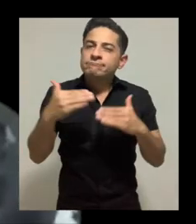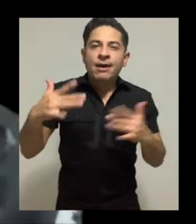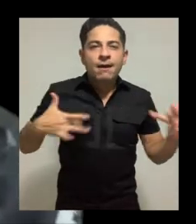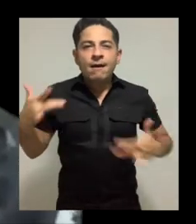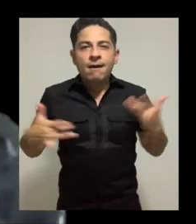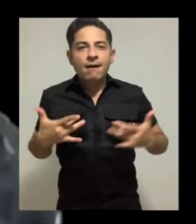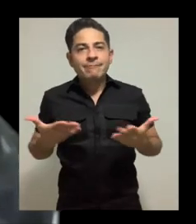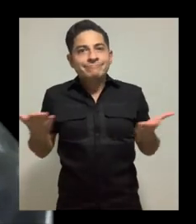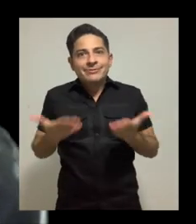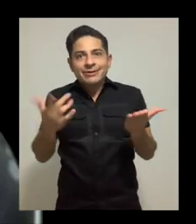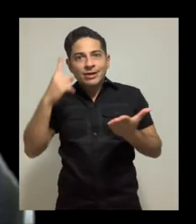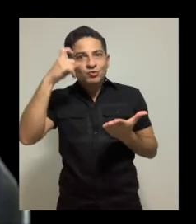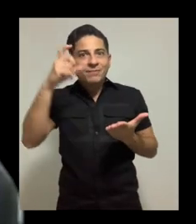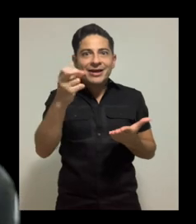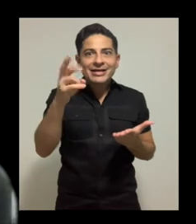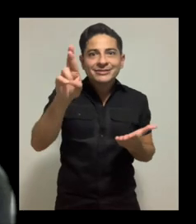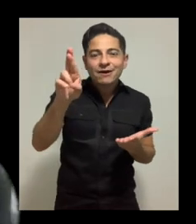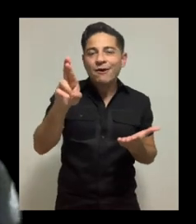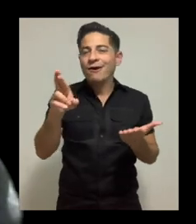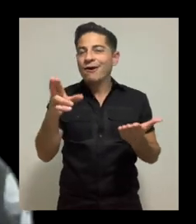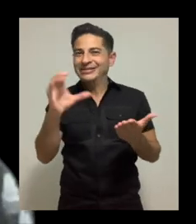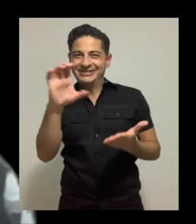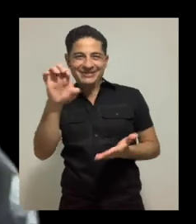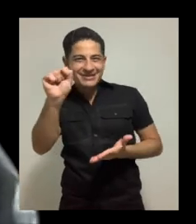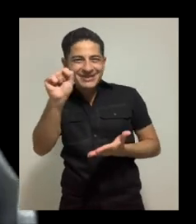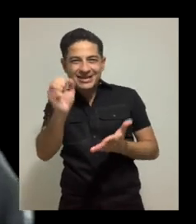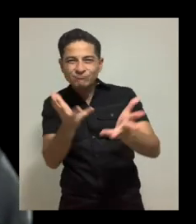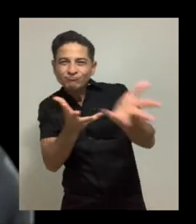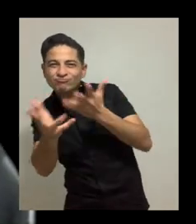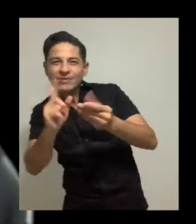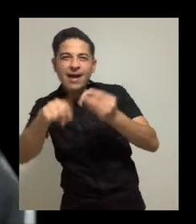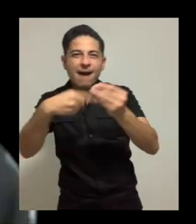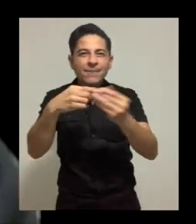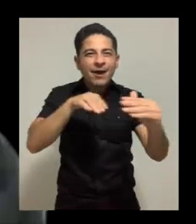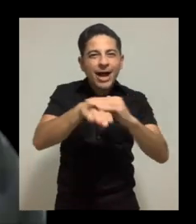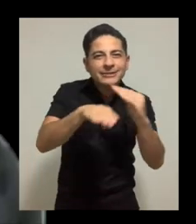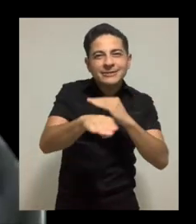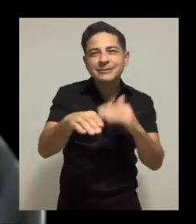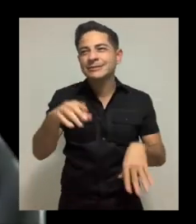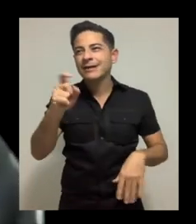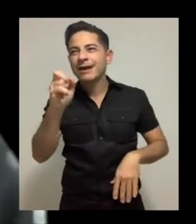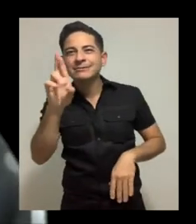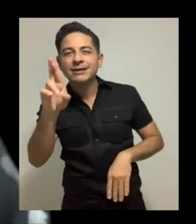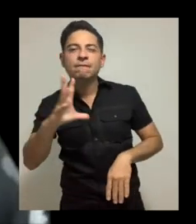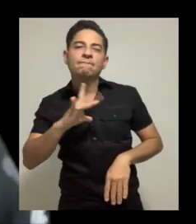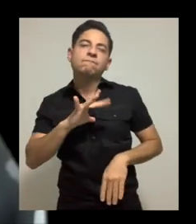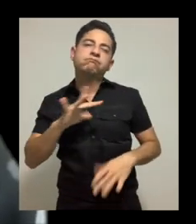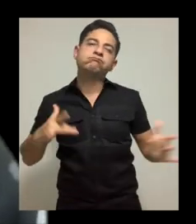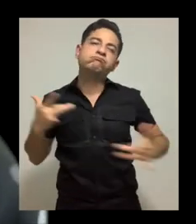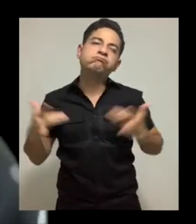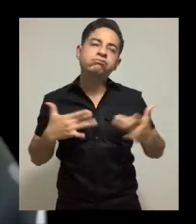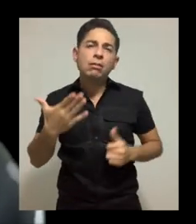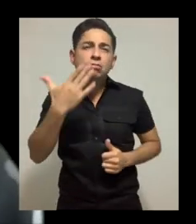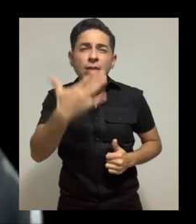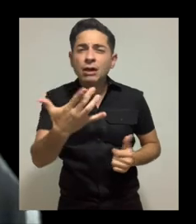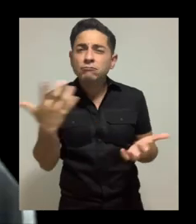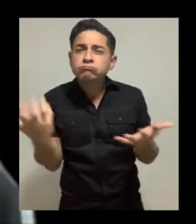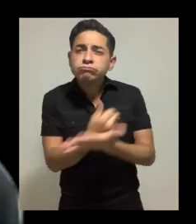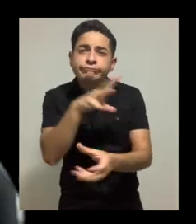I'm super excited to be here with Dreamland XR during CES, bringing the conversation around accessibility in XR.